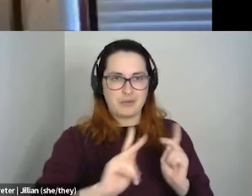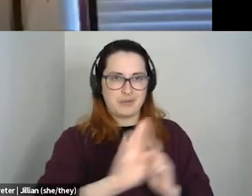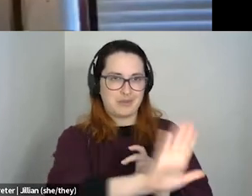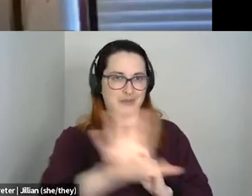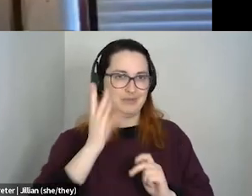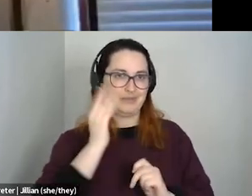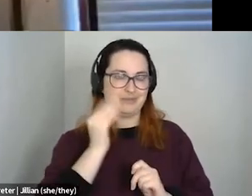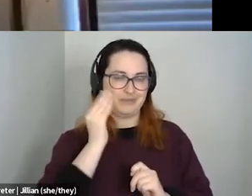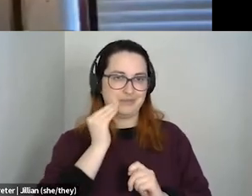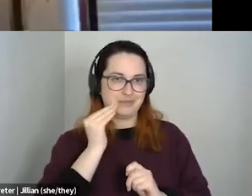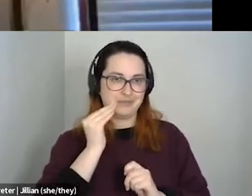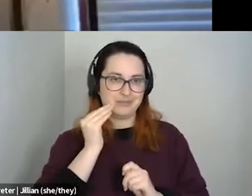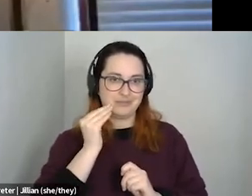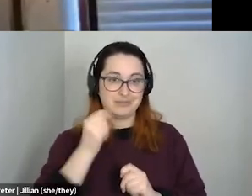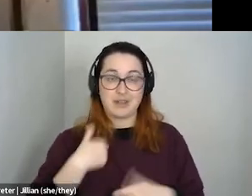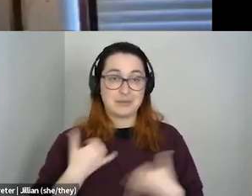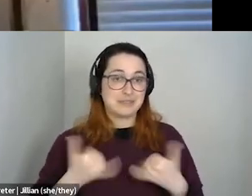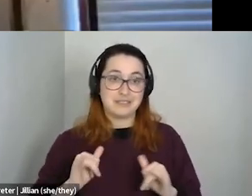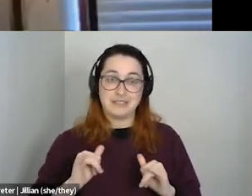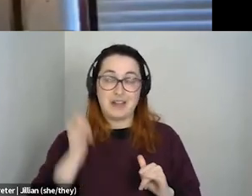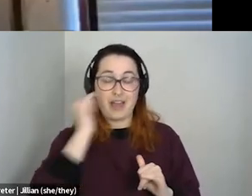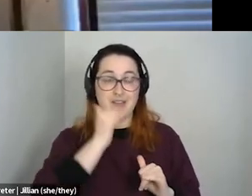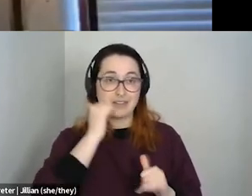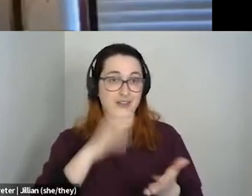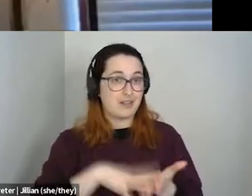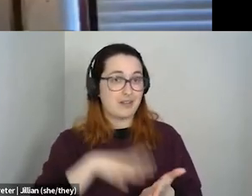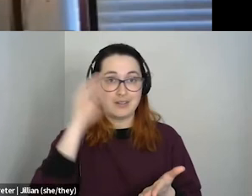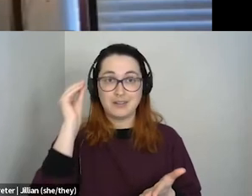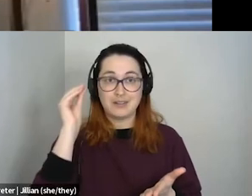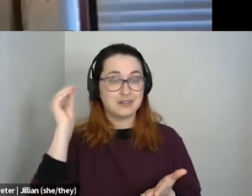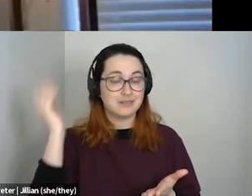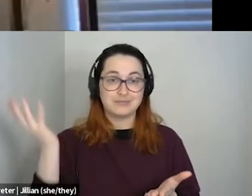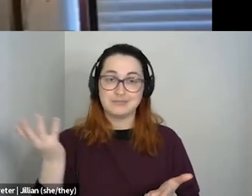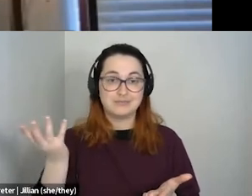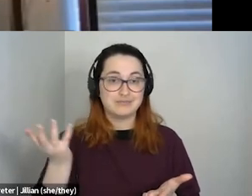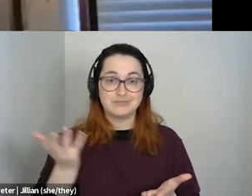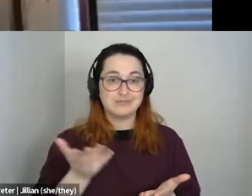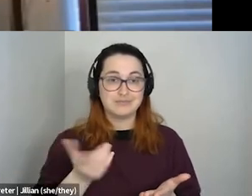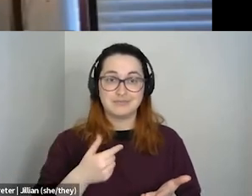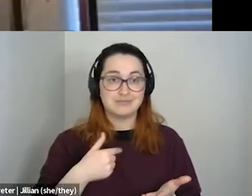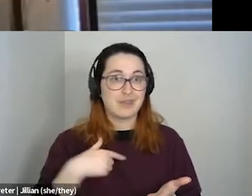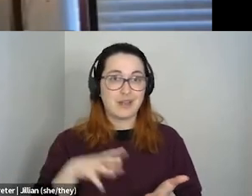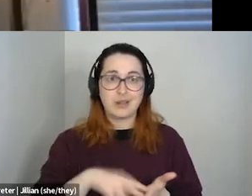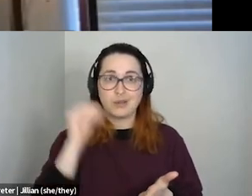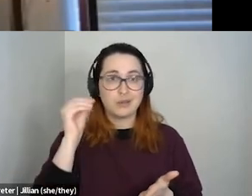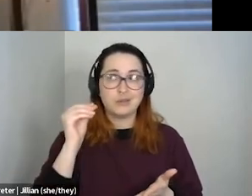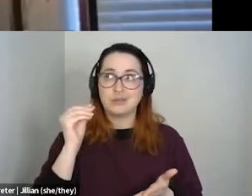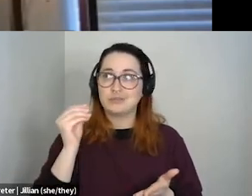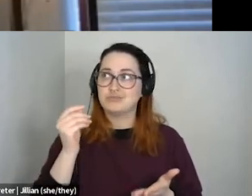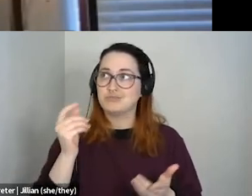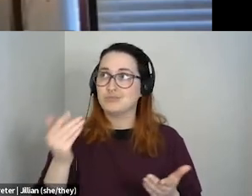I'm still learning every day. I still, um, learn new terms. I learn new,